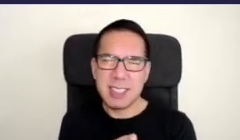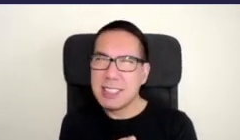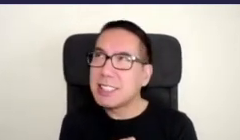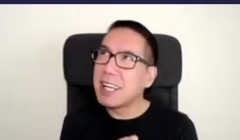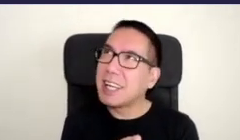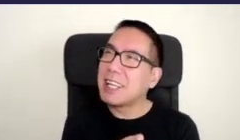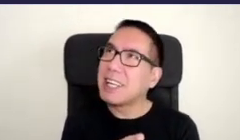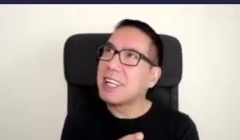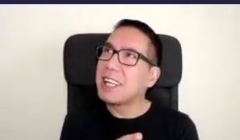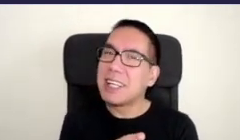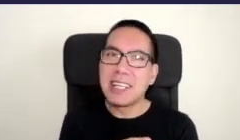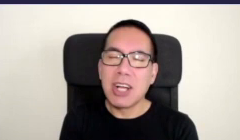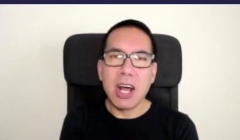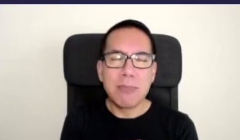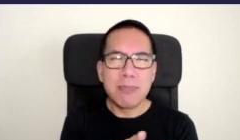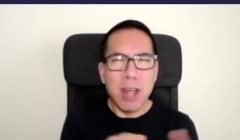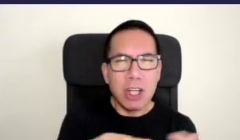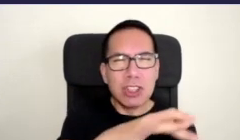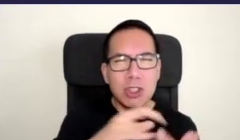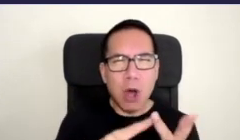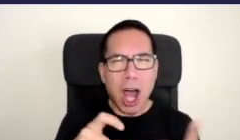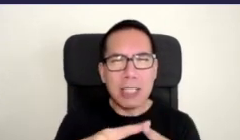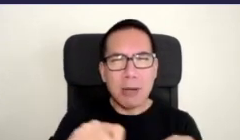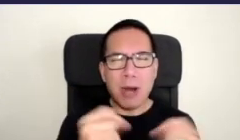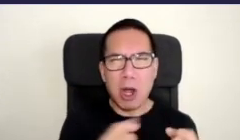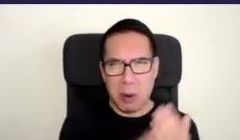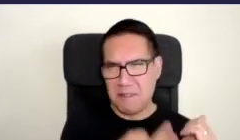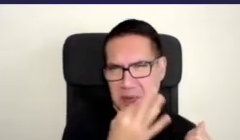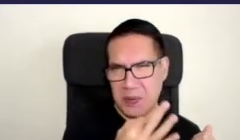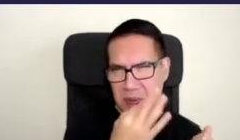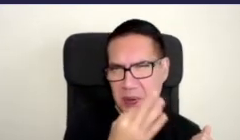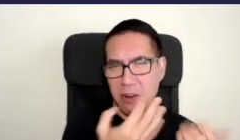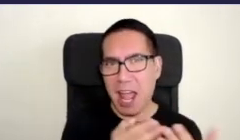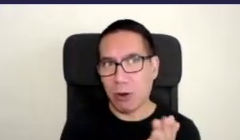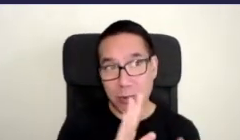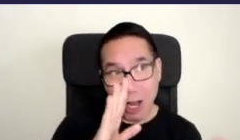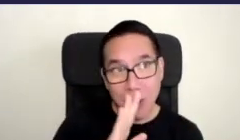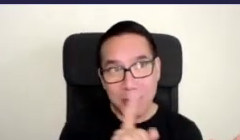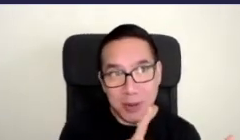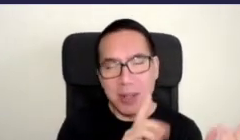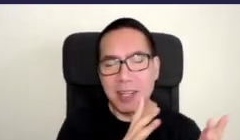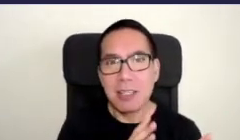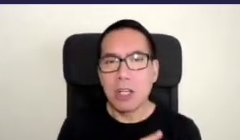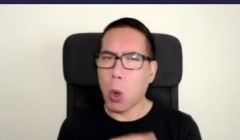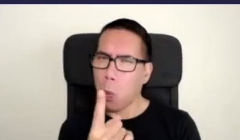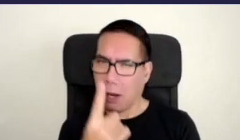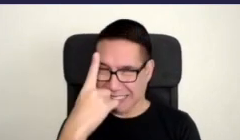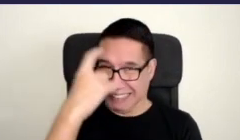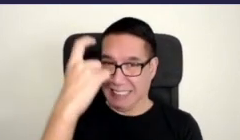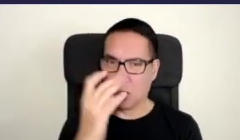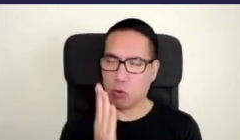I social icebreakers are so few in fact the only one I've been able to even come up with